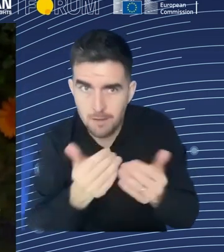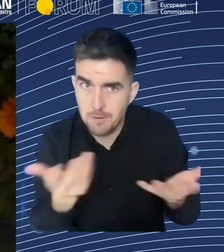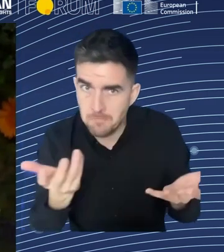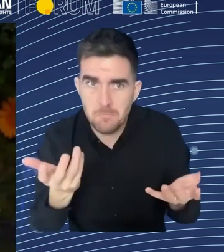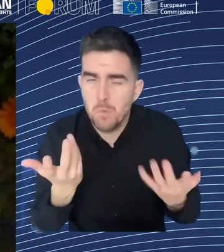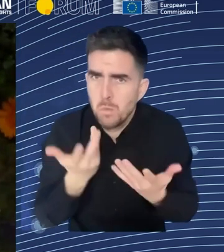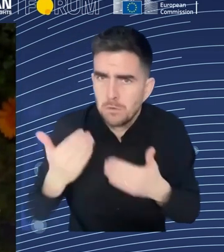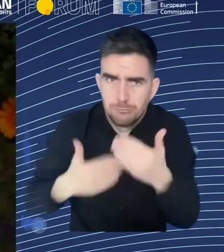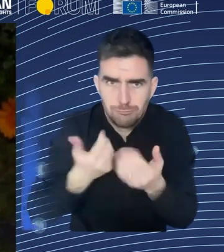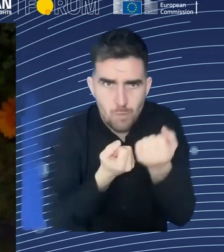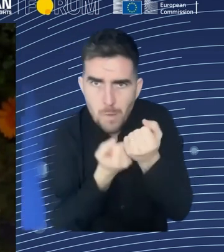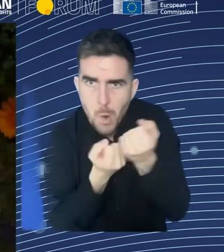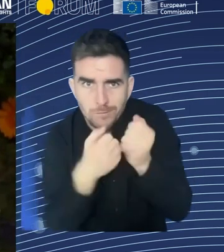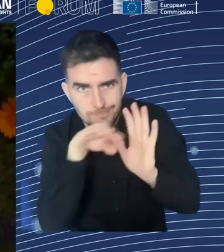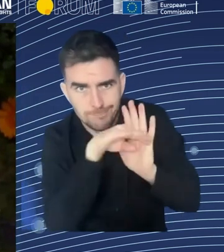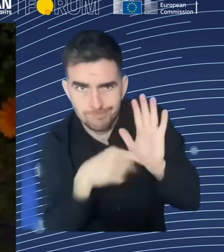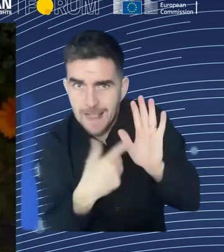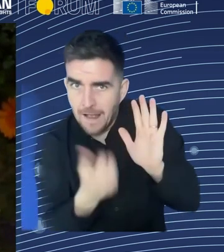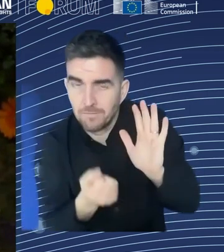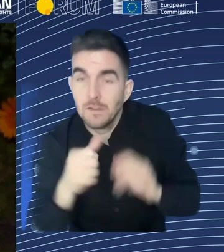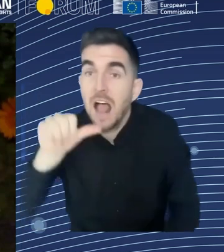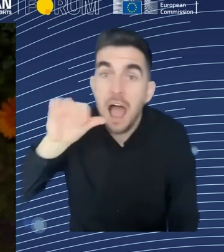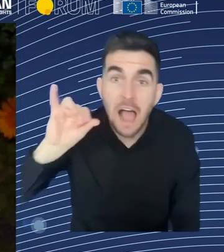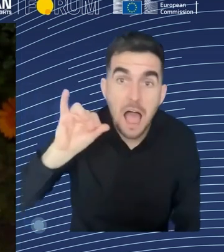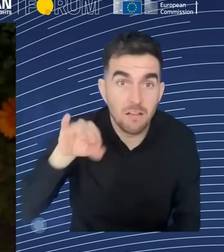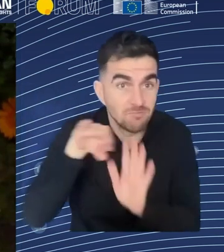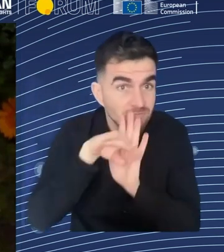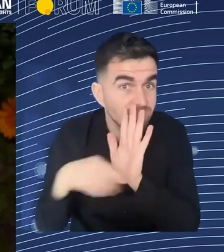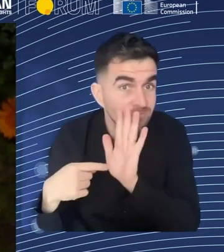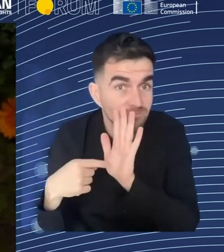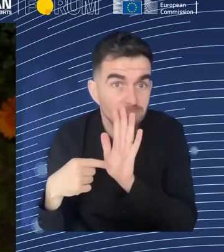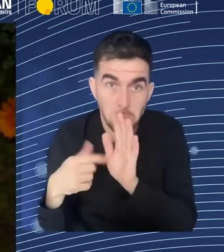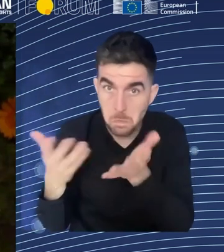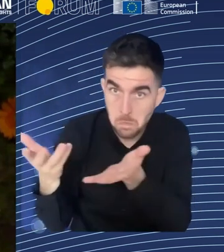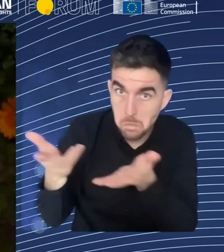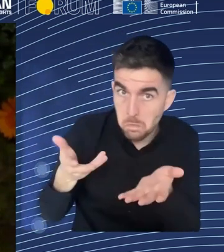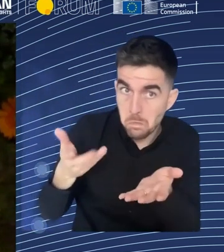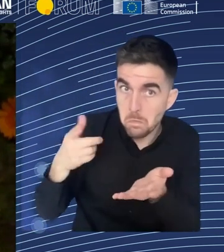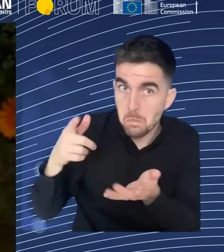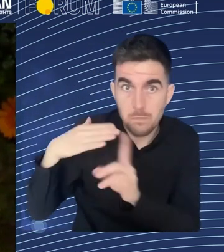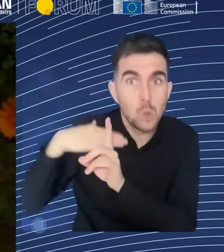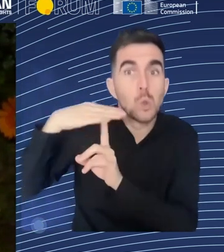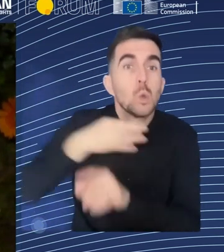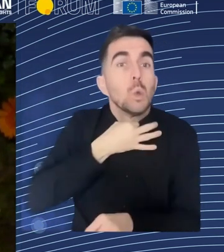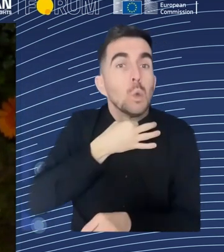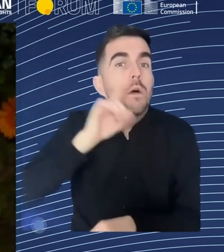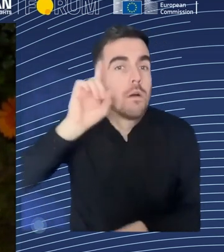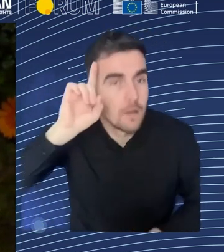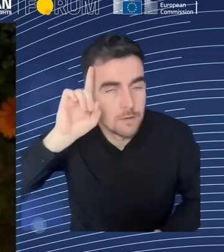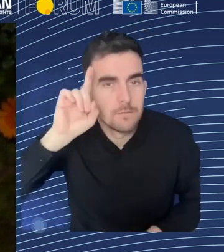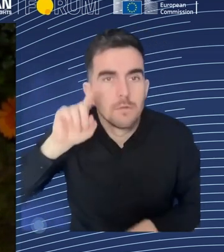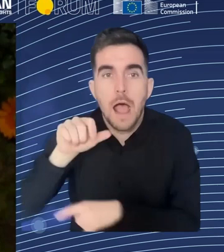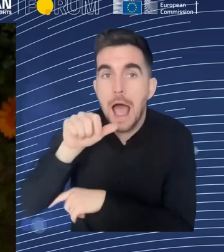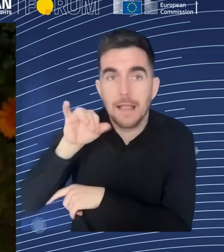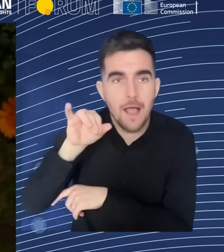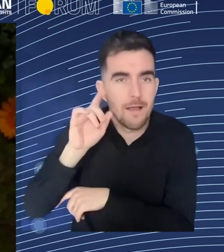hand, I think is extremely promising in its chapter on algorithmic management. Because we have functions both in terms of addressing the information asymmetries